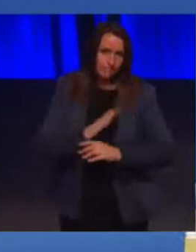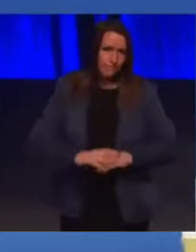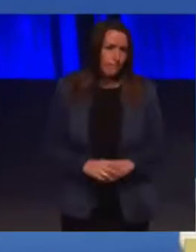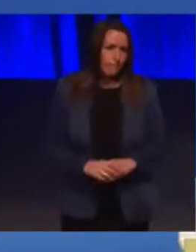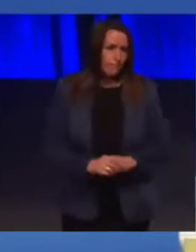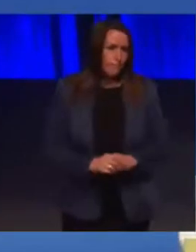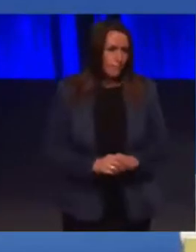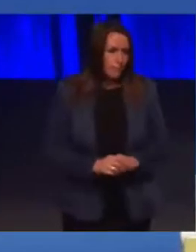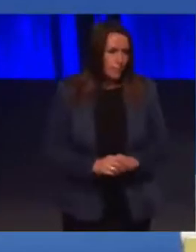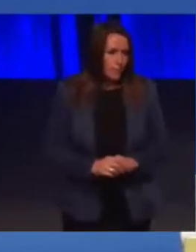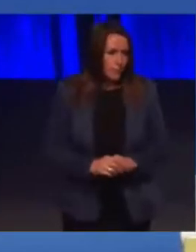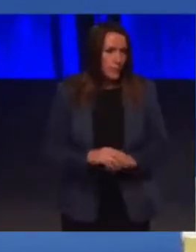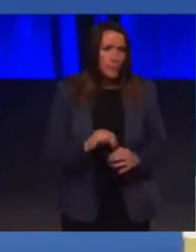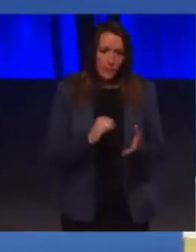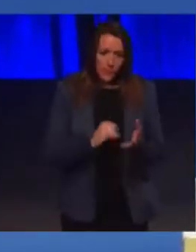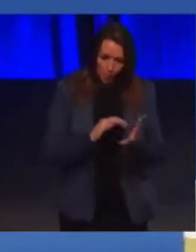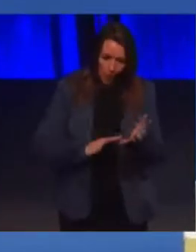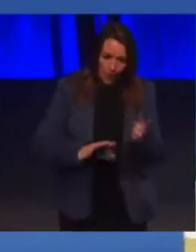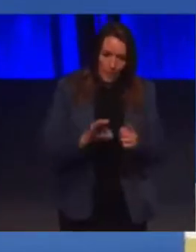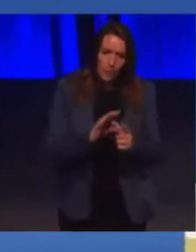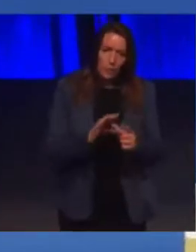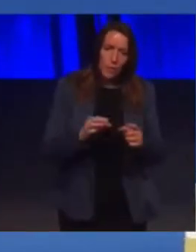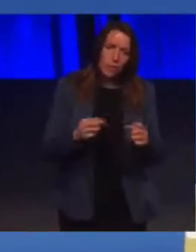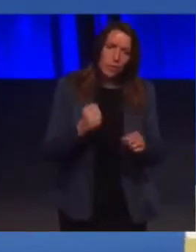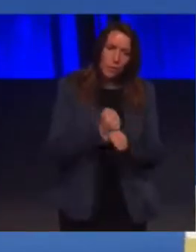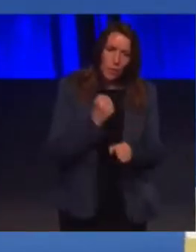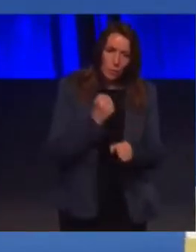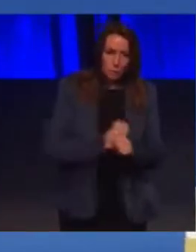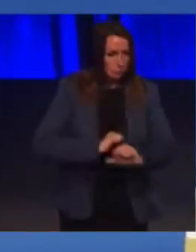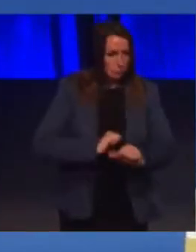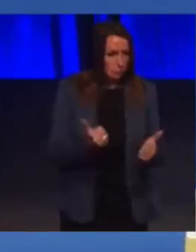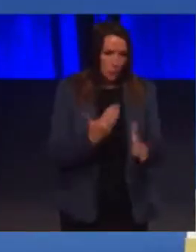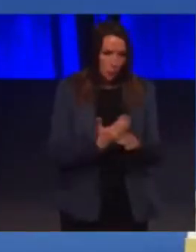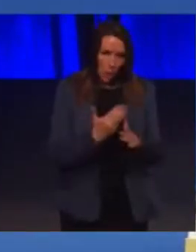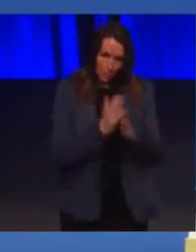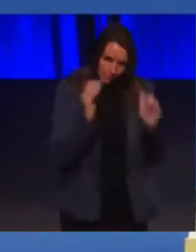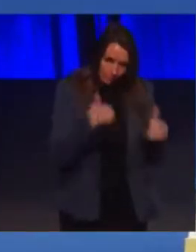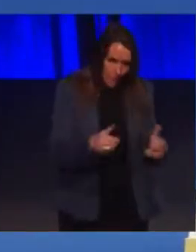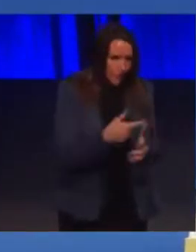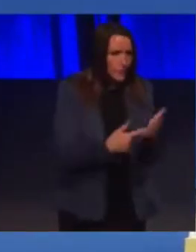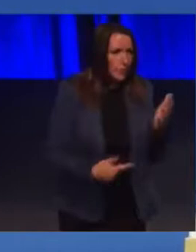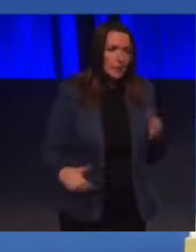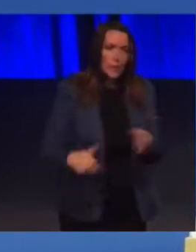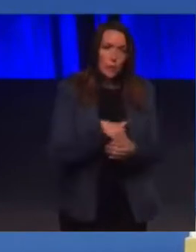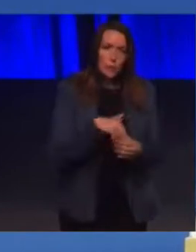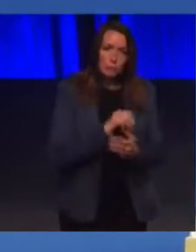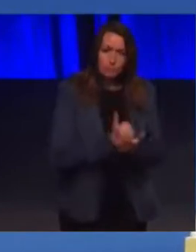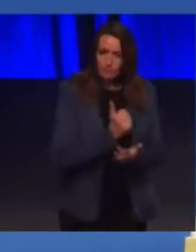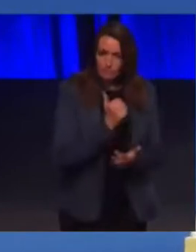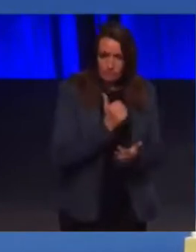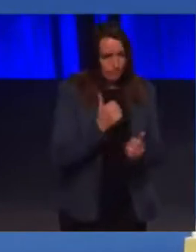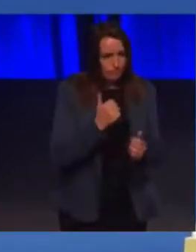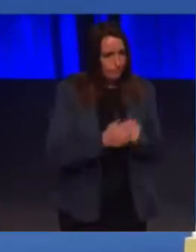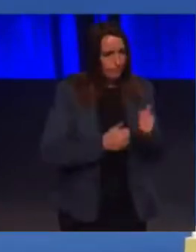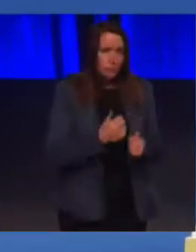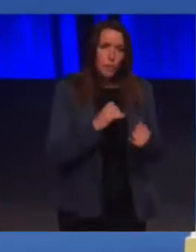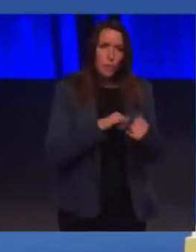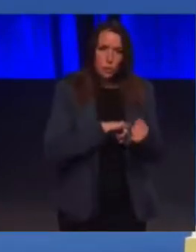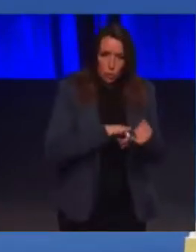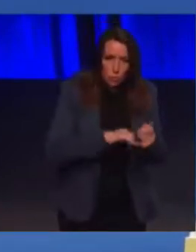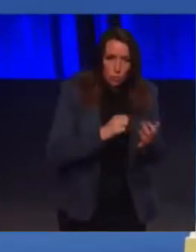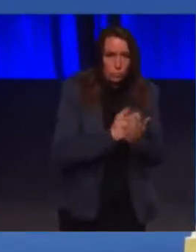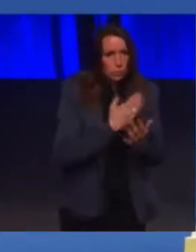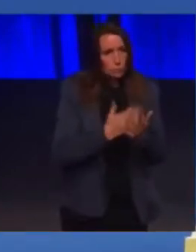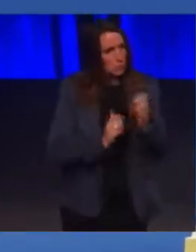Conference Our SNP Government has done fantastic work on disability and inclusion, from making sure that social security has got